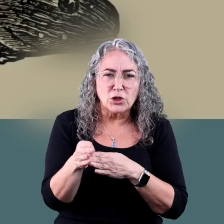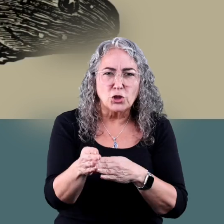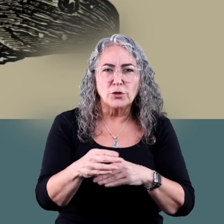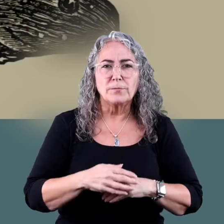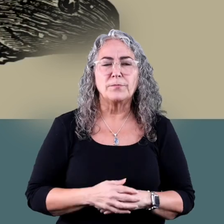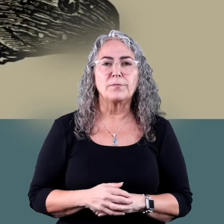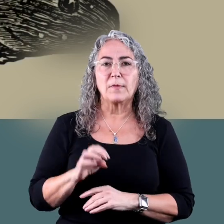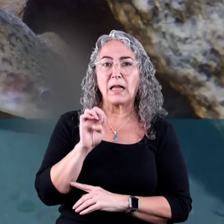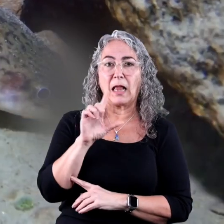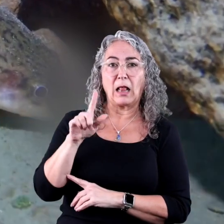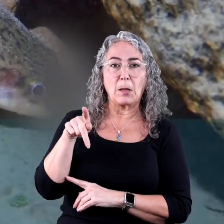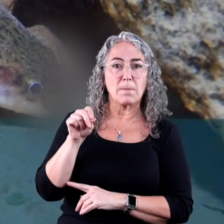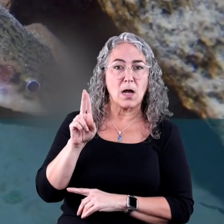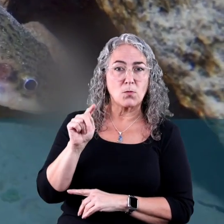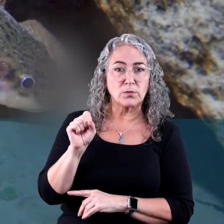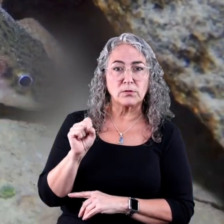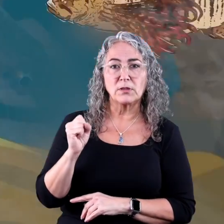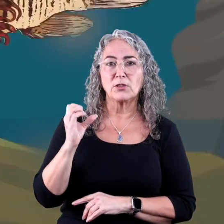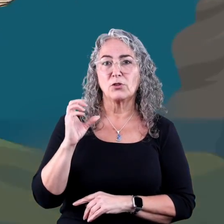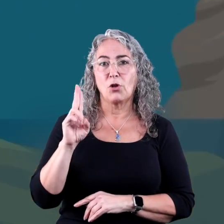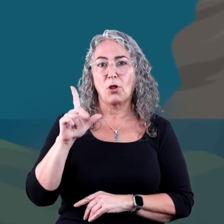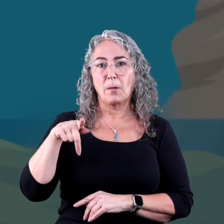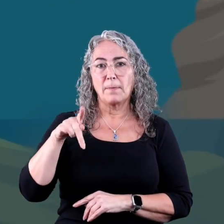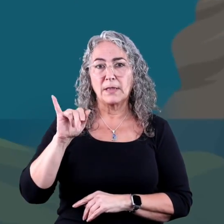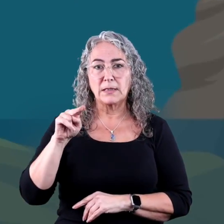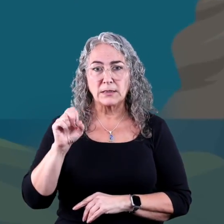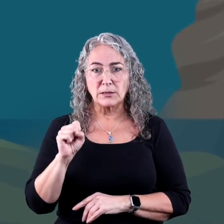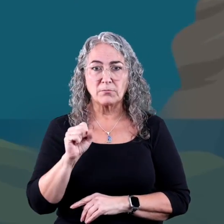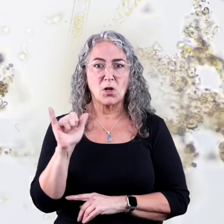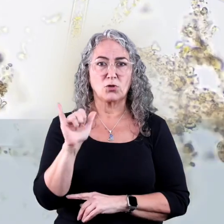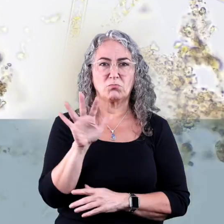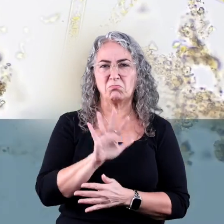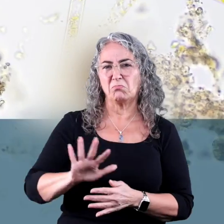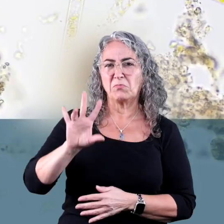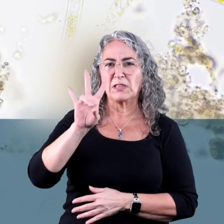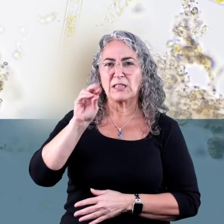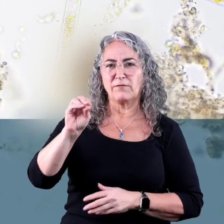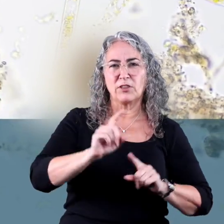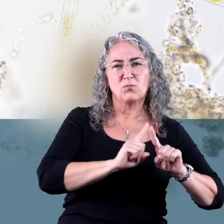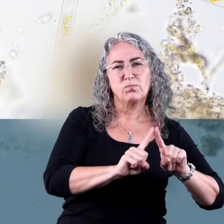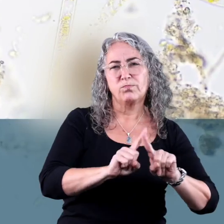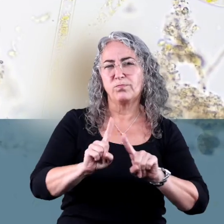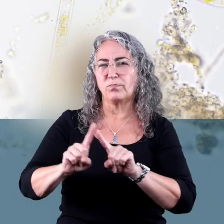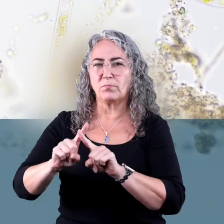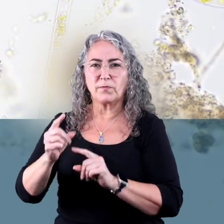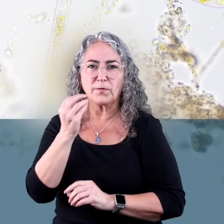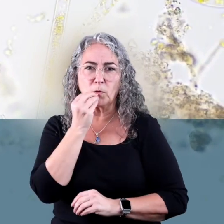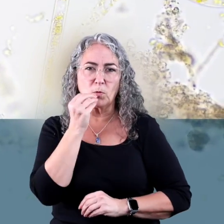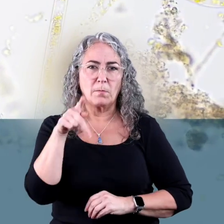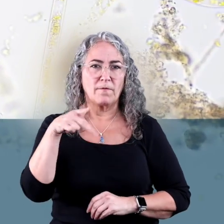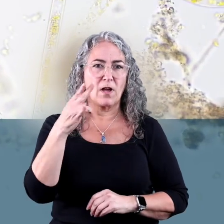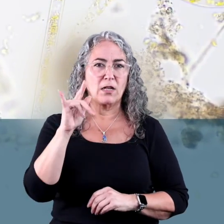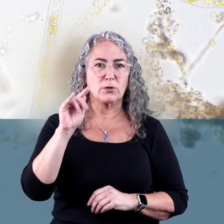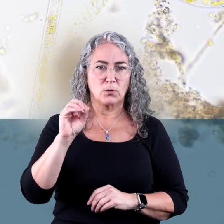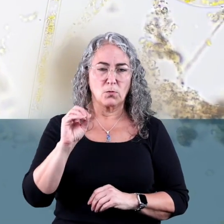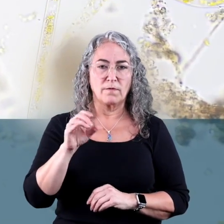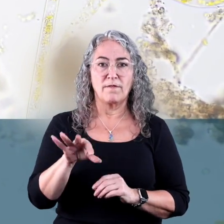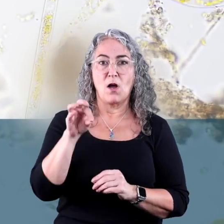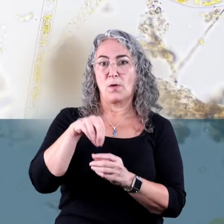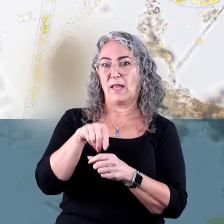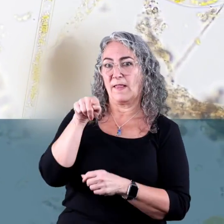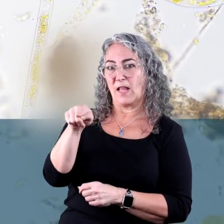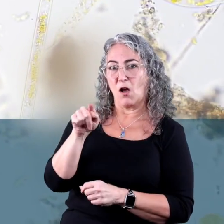as snail fishes, eel pouts, and sculpins. There are roughly 70 species of phytoplankton